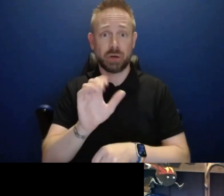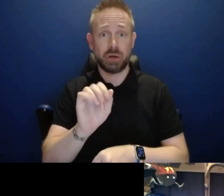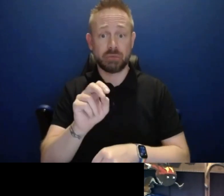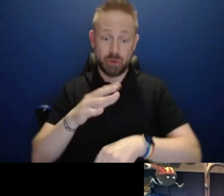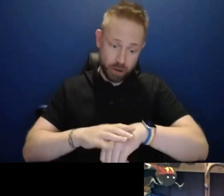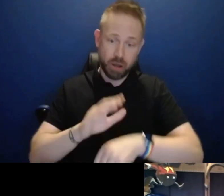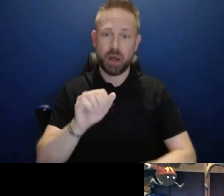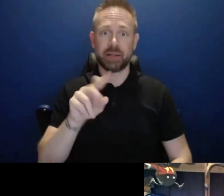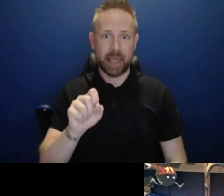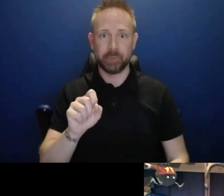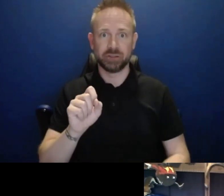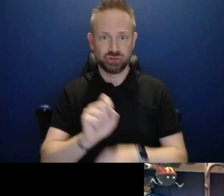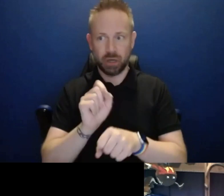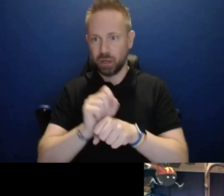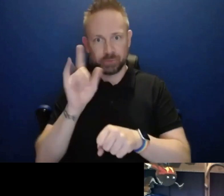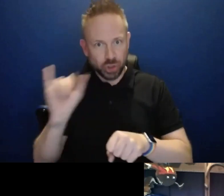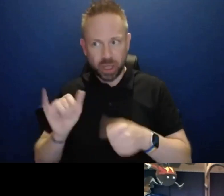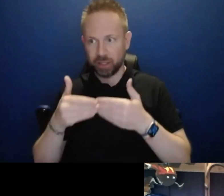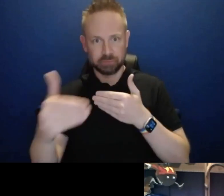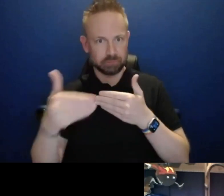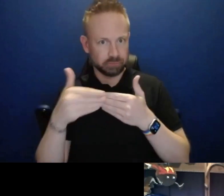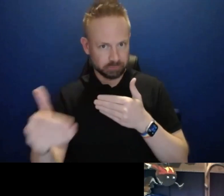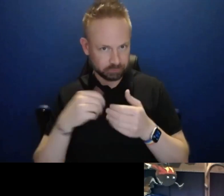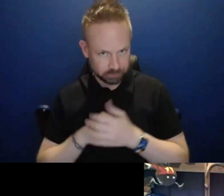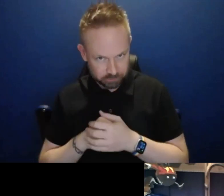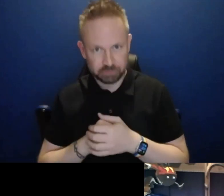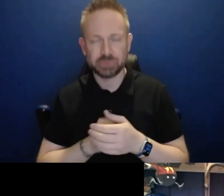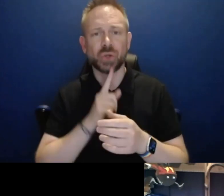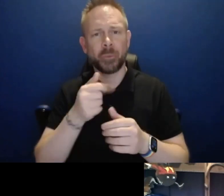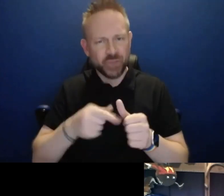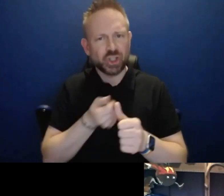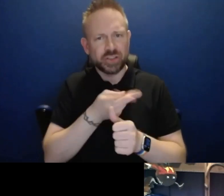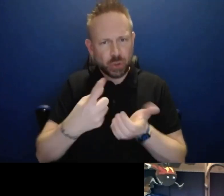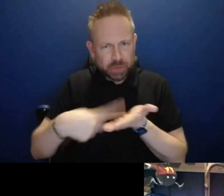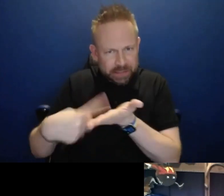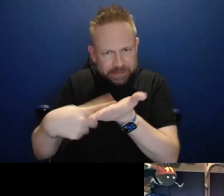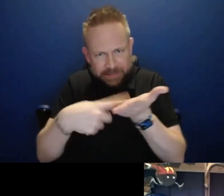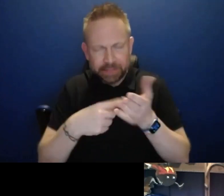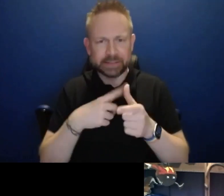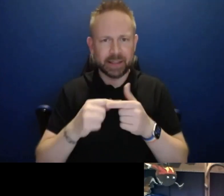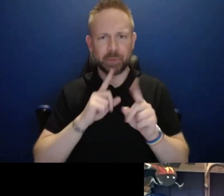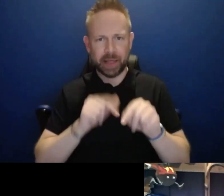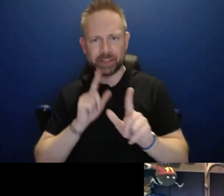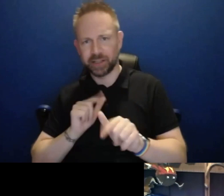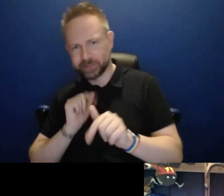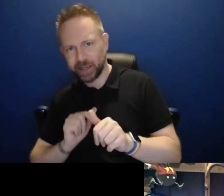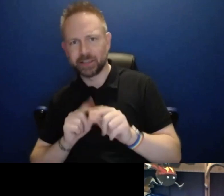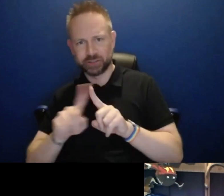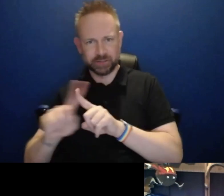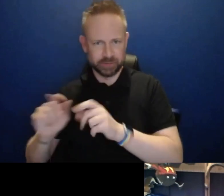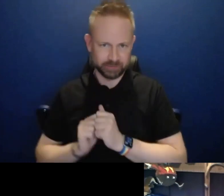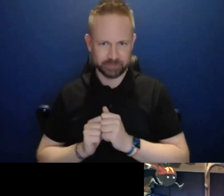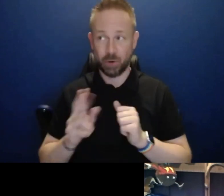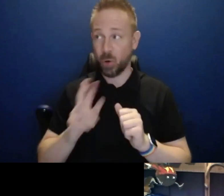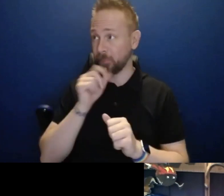There are some assumptions that need to be addressed before we get to the real meat of the question, though, so it's kind of a multi part question. So hope I'm not breaking the rules